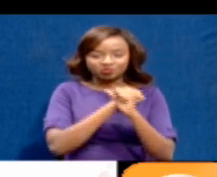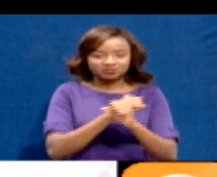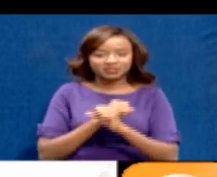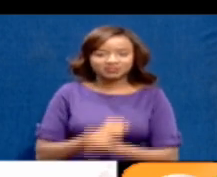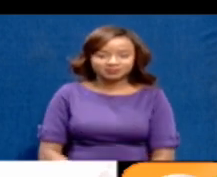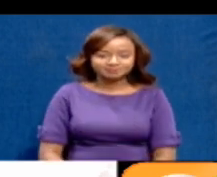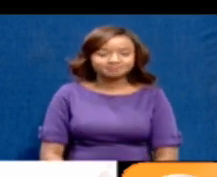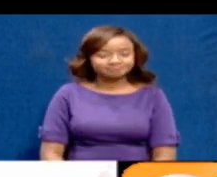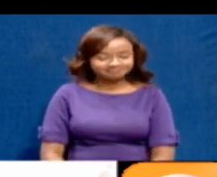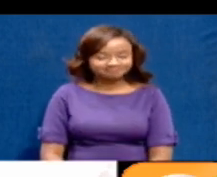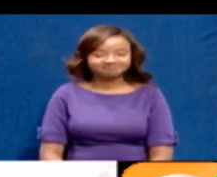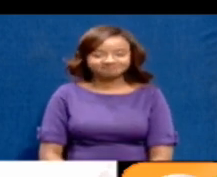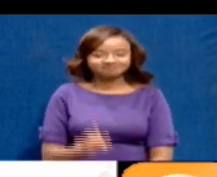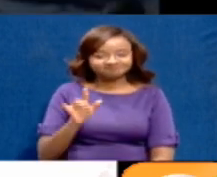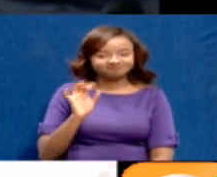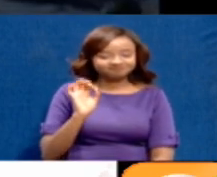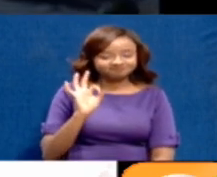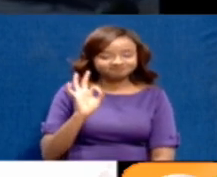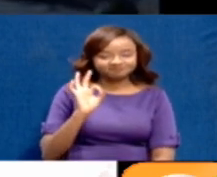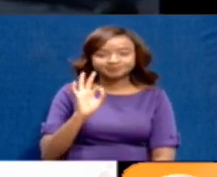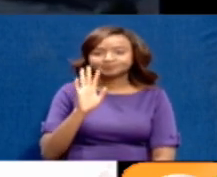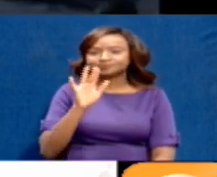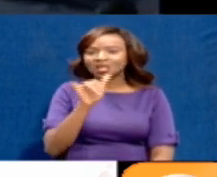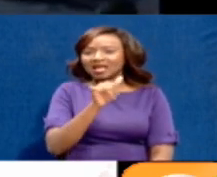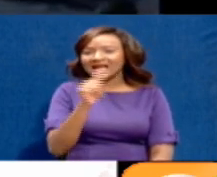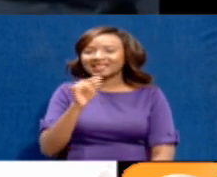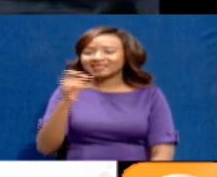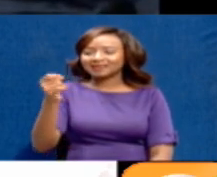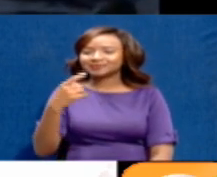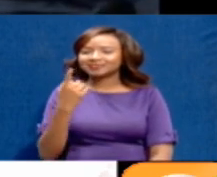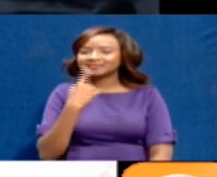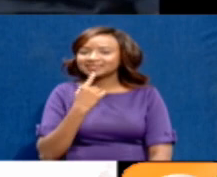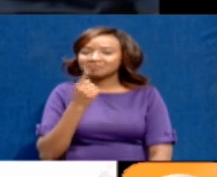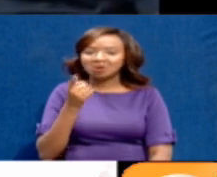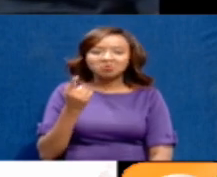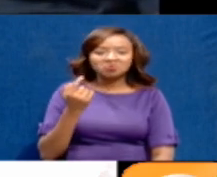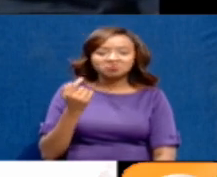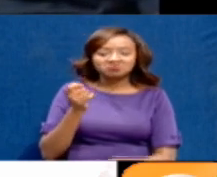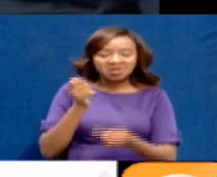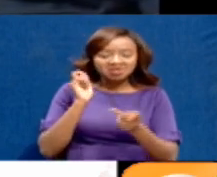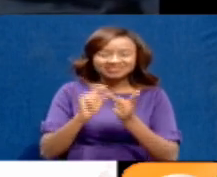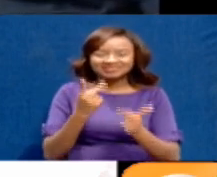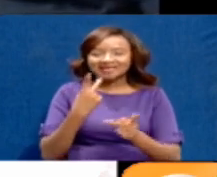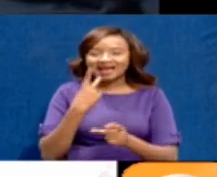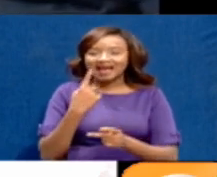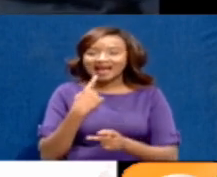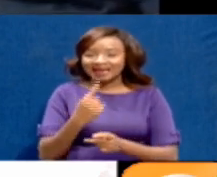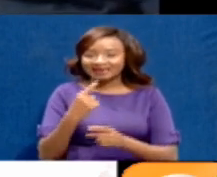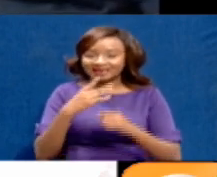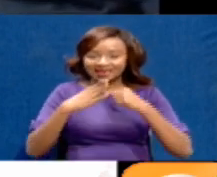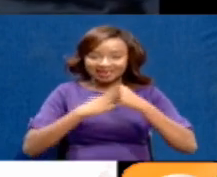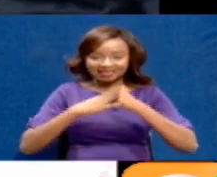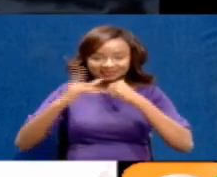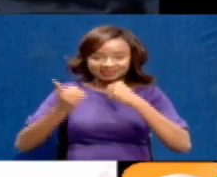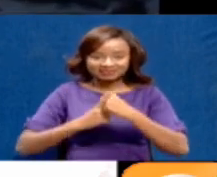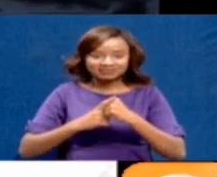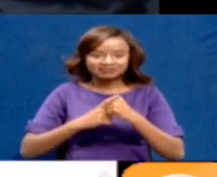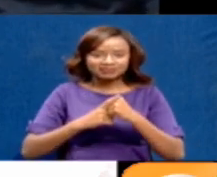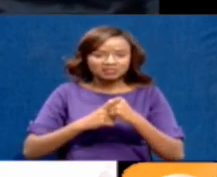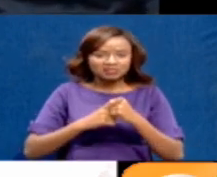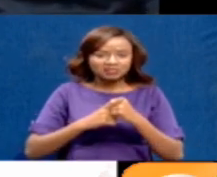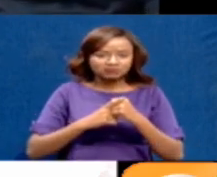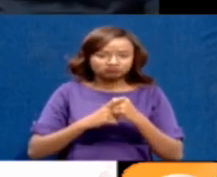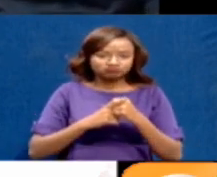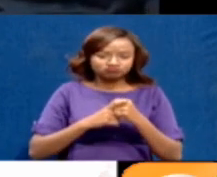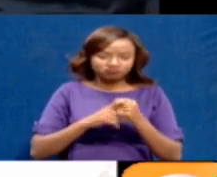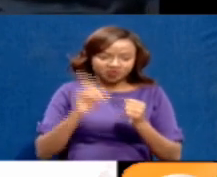these isolation centers. Governor, you've told us you've done about 196 tests, you have about 800 kits, meaning total you can only do about 1